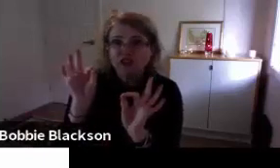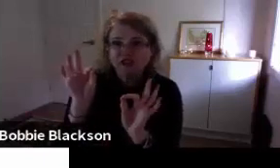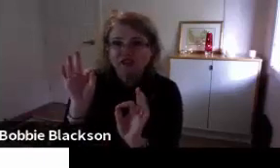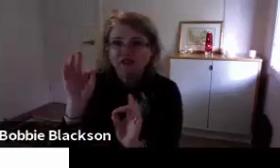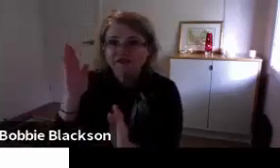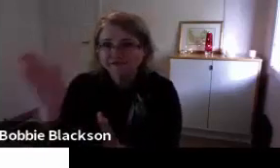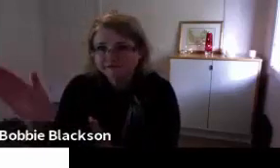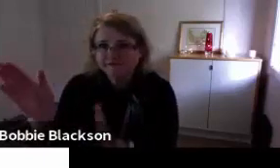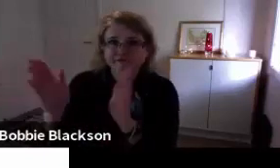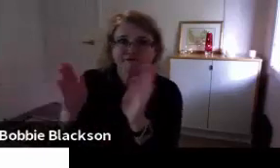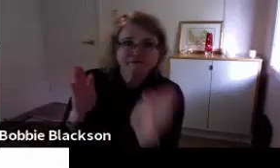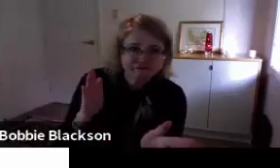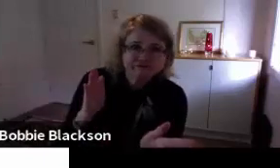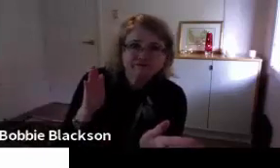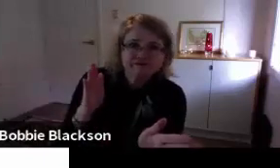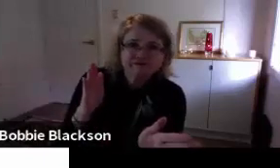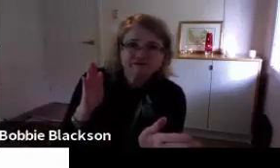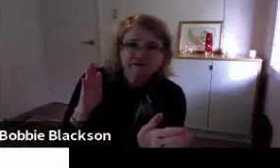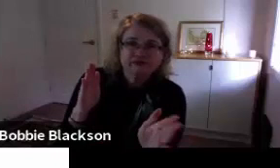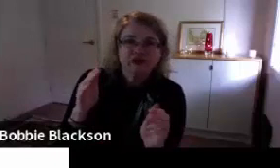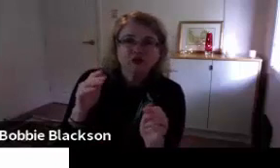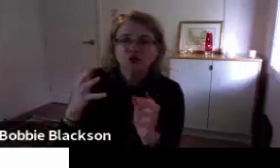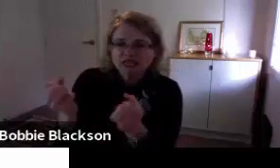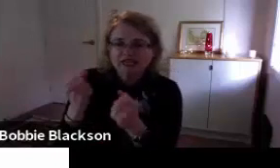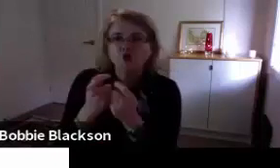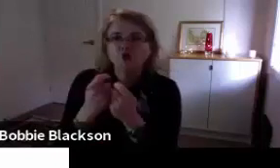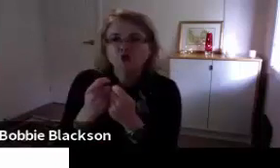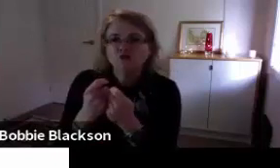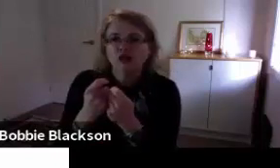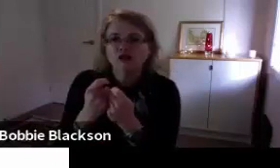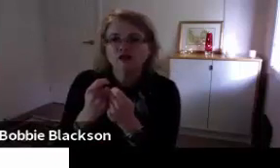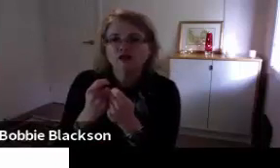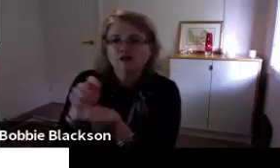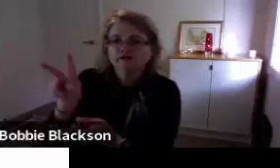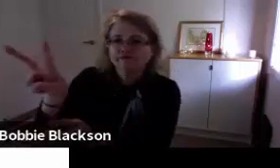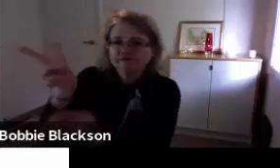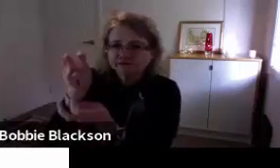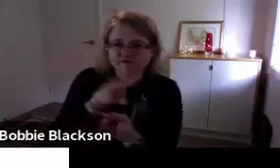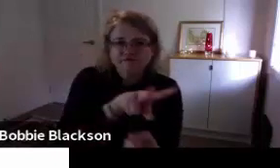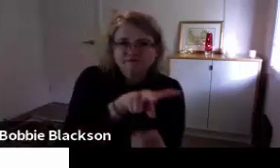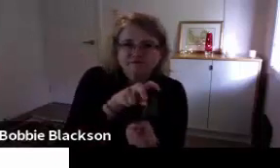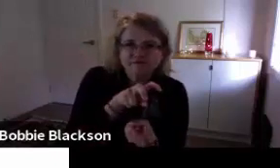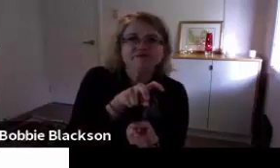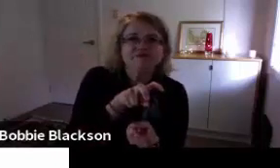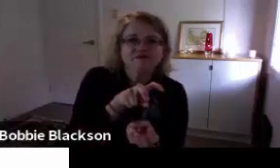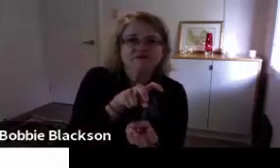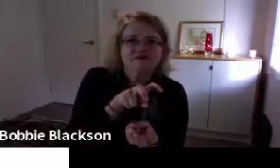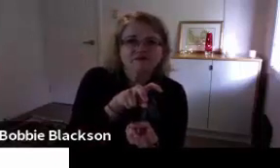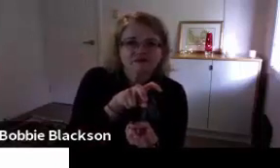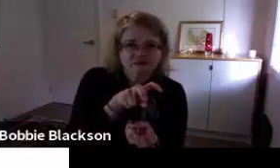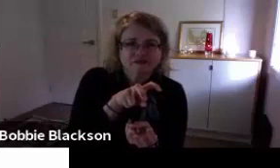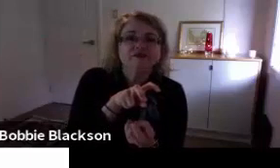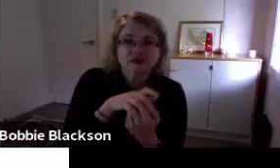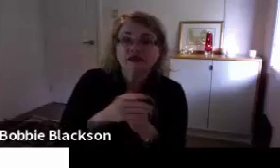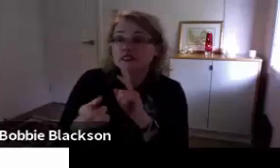Your brain cannot do that. So your brain needs to make a choice between the French dialogue and the German subtitle.